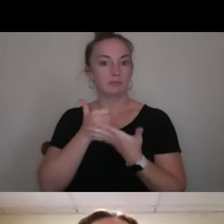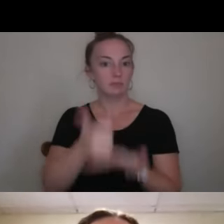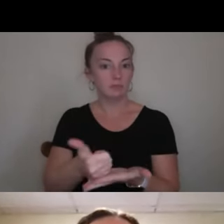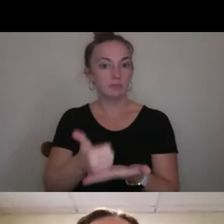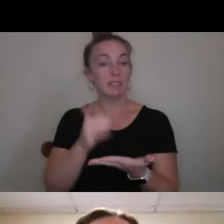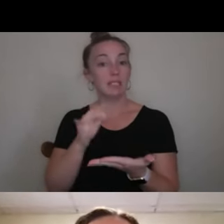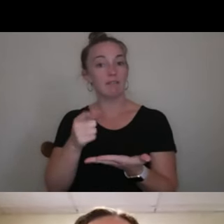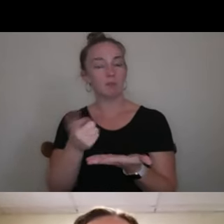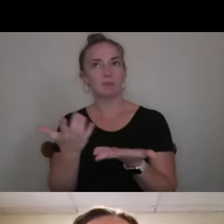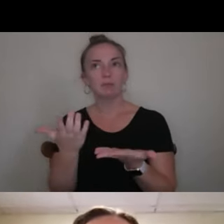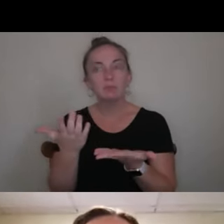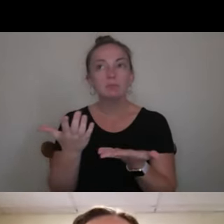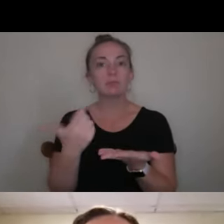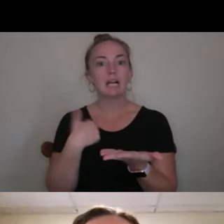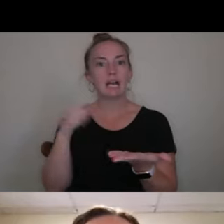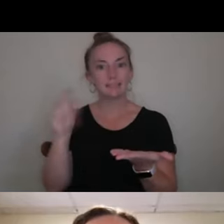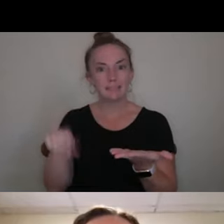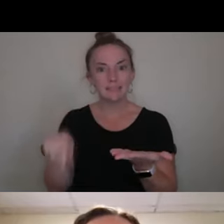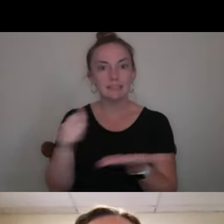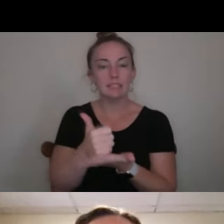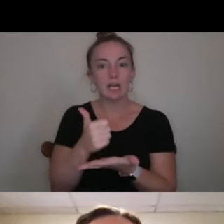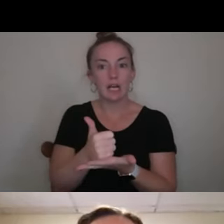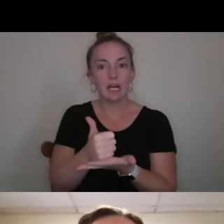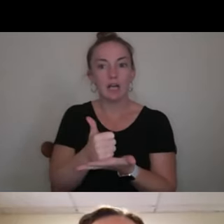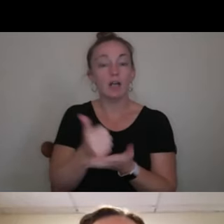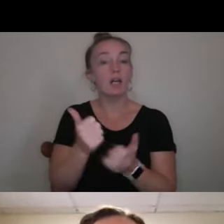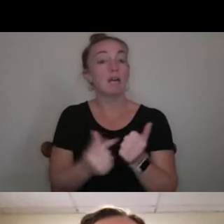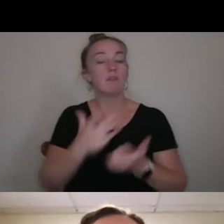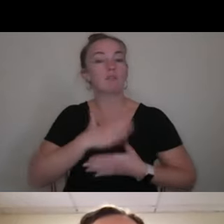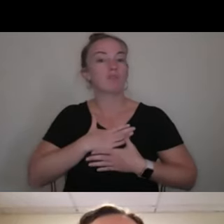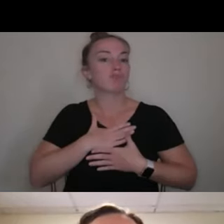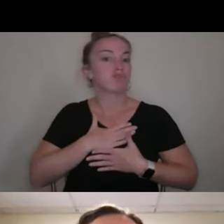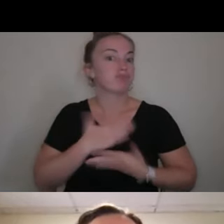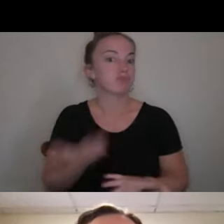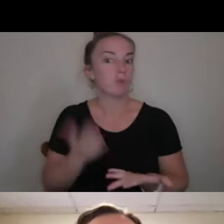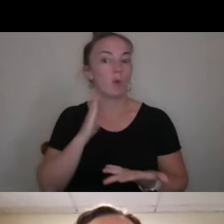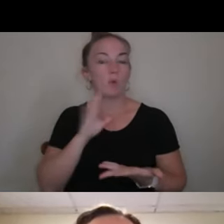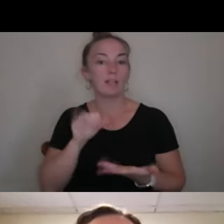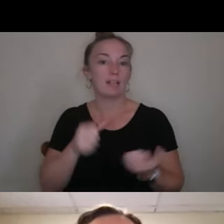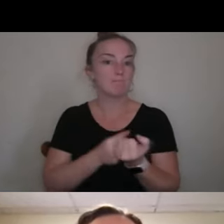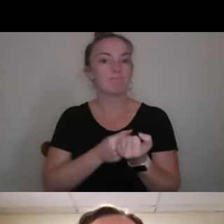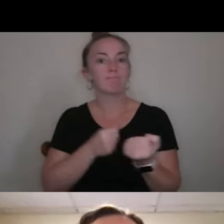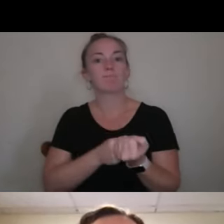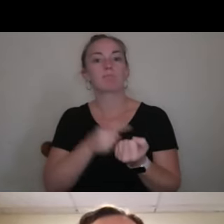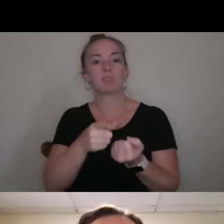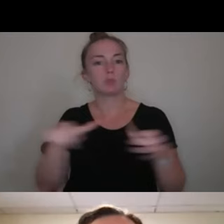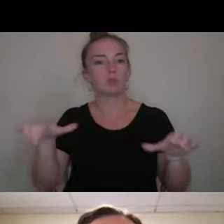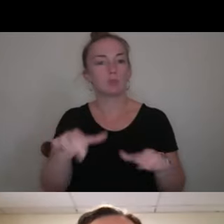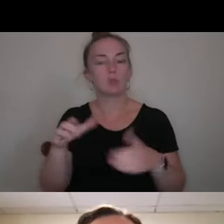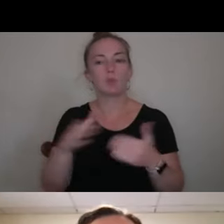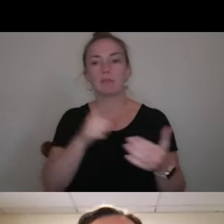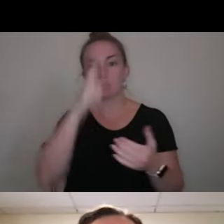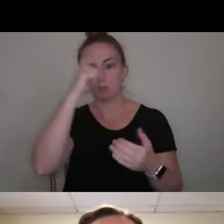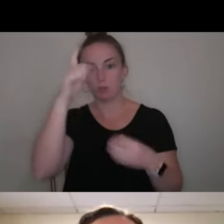as you express that like a need to be helped. Everyone is always so willing and would like push for you to do anything that you dream about.